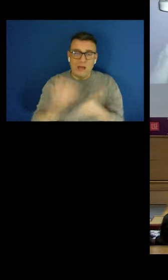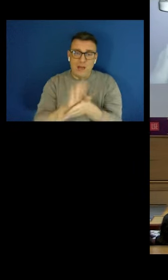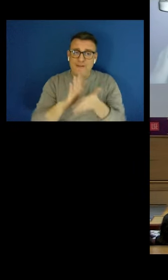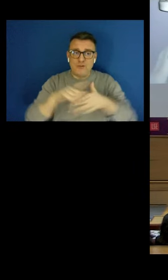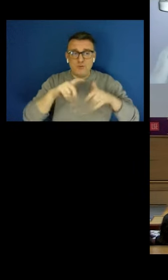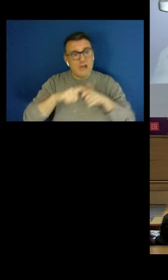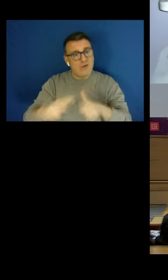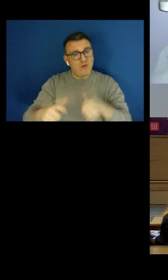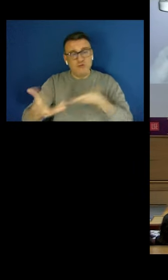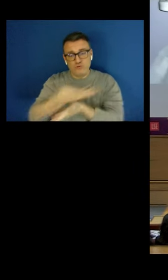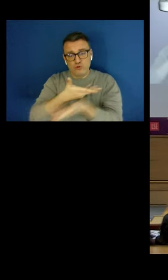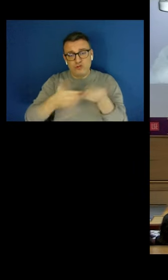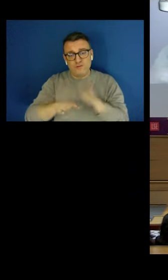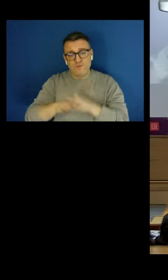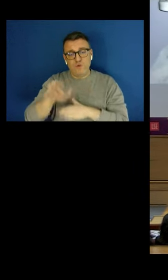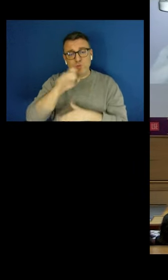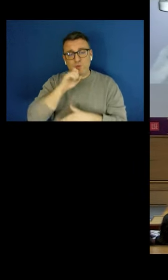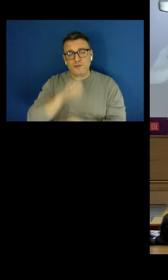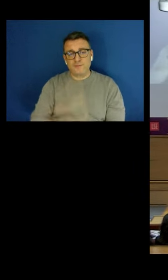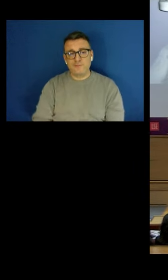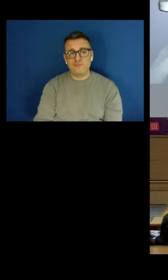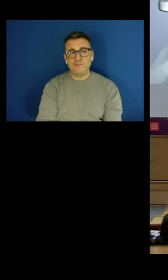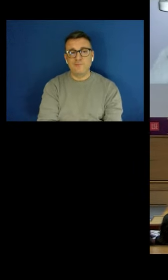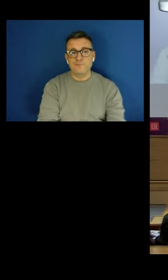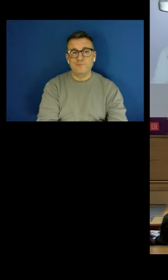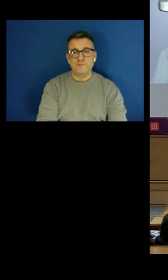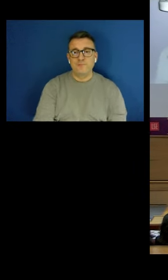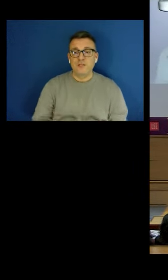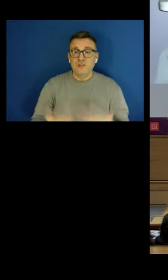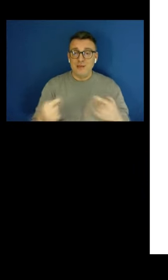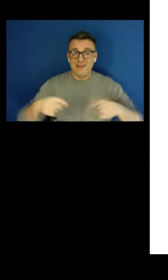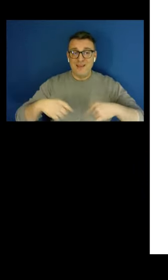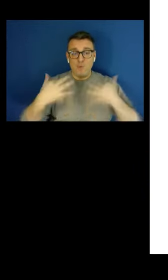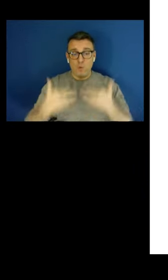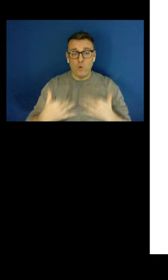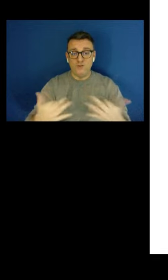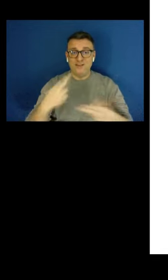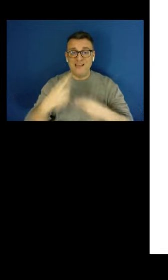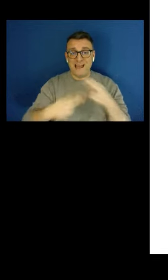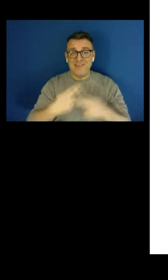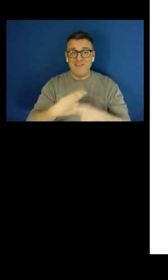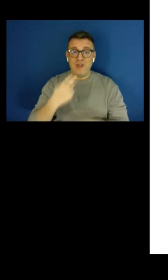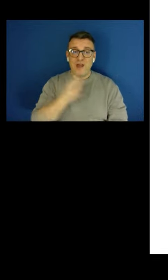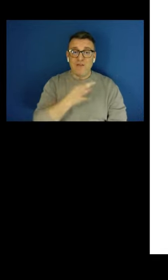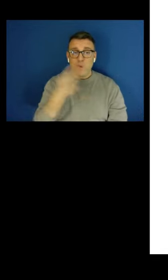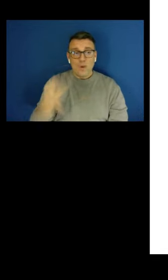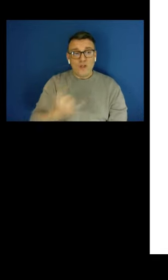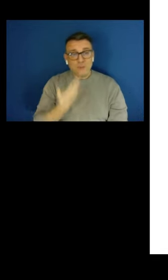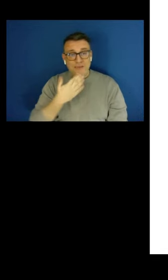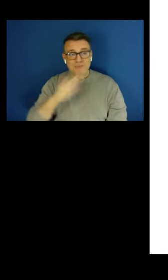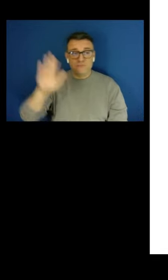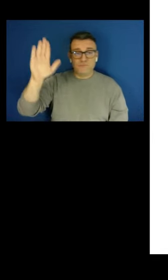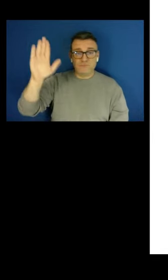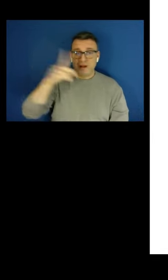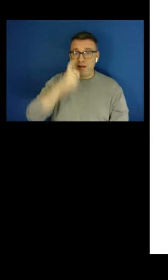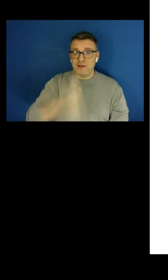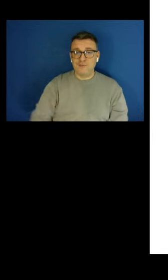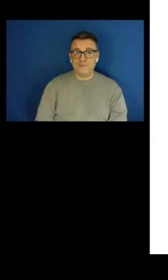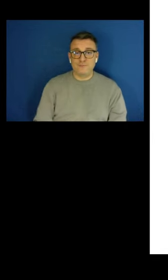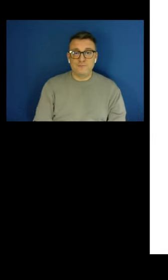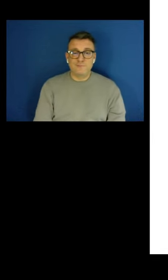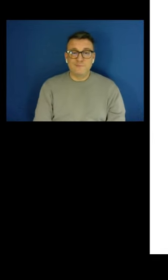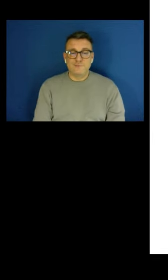future. So please, here at the theater, if you have a question, raise your hands, and I'll point it to you. In the back over there, please.